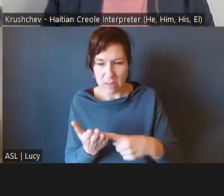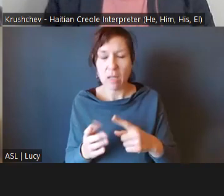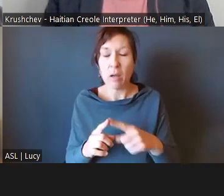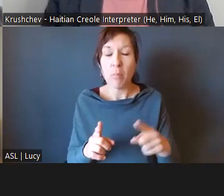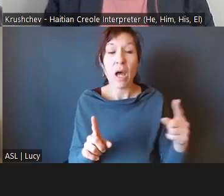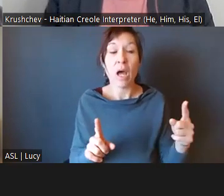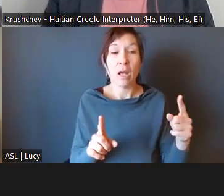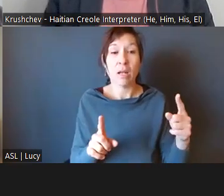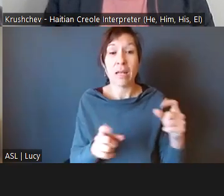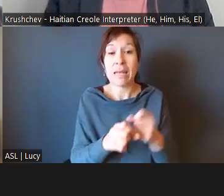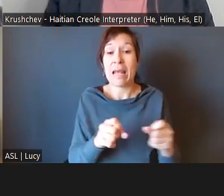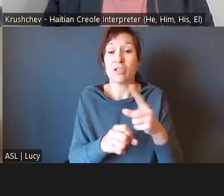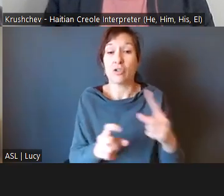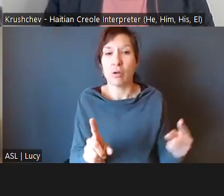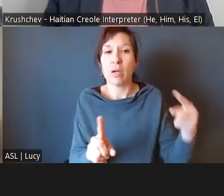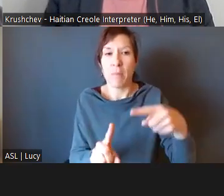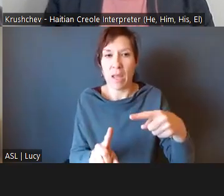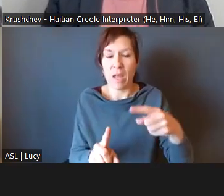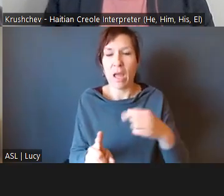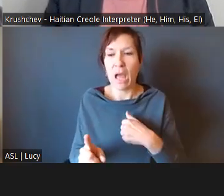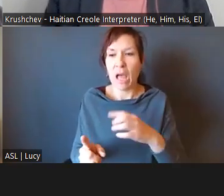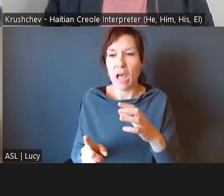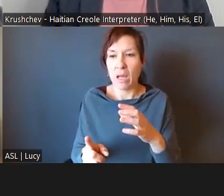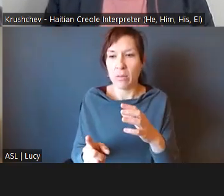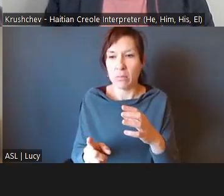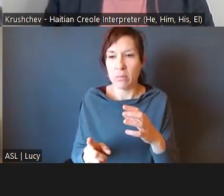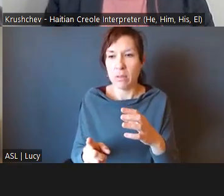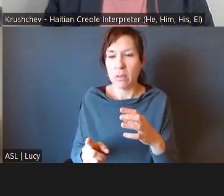note of all of these and we can talk about it in this context.